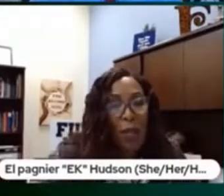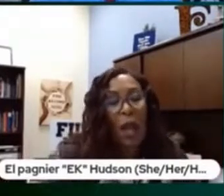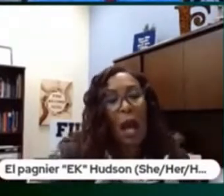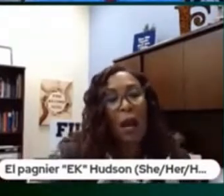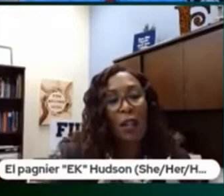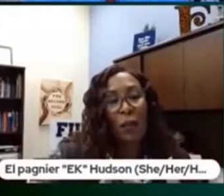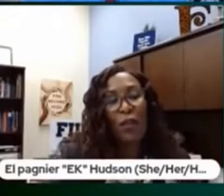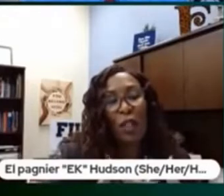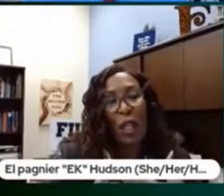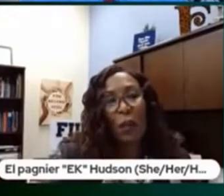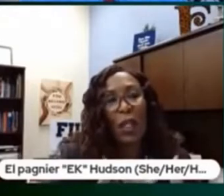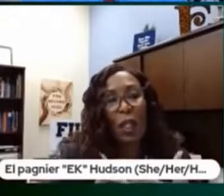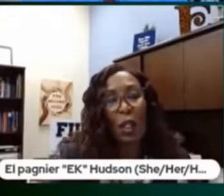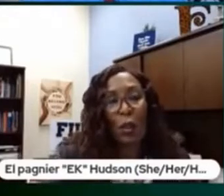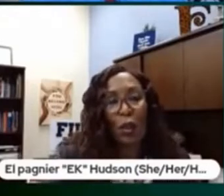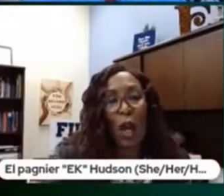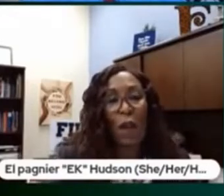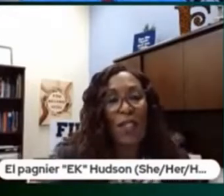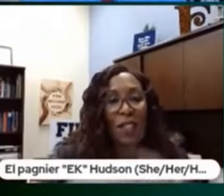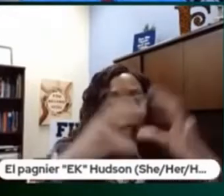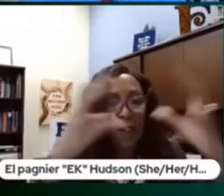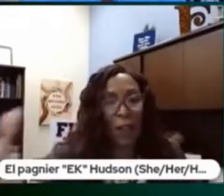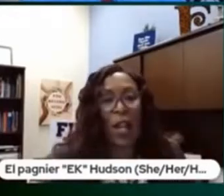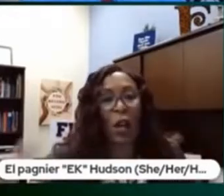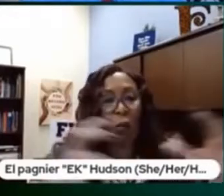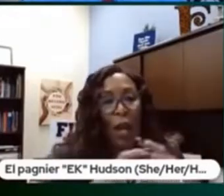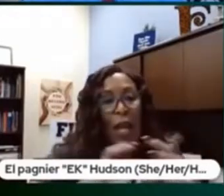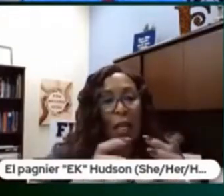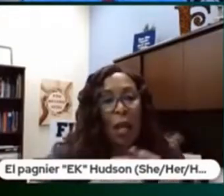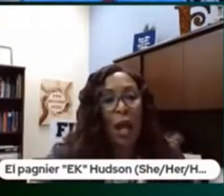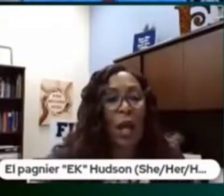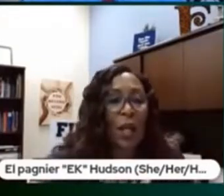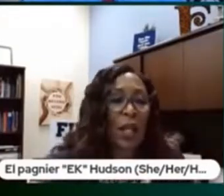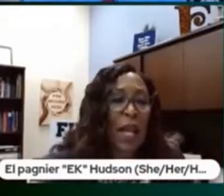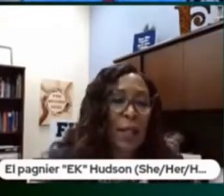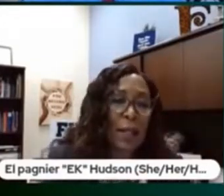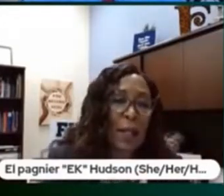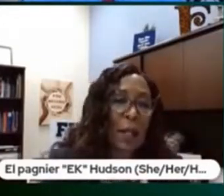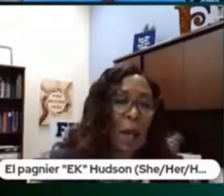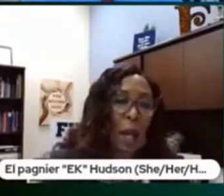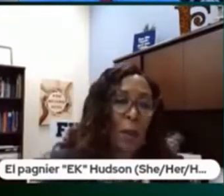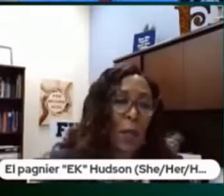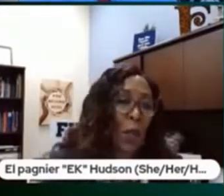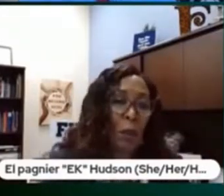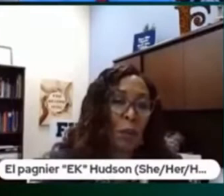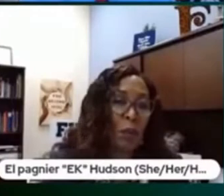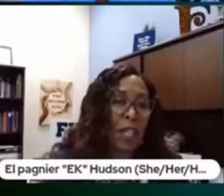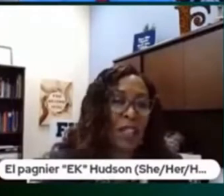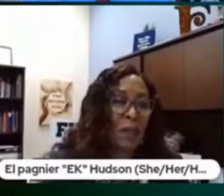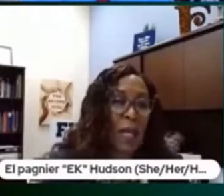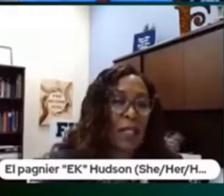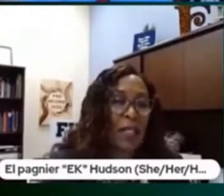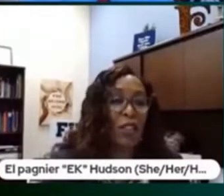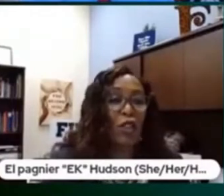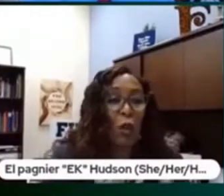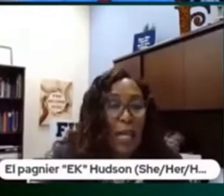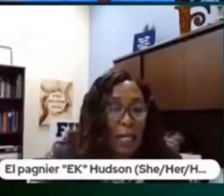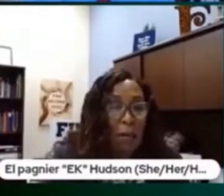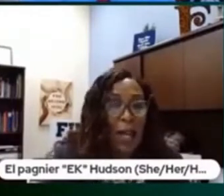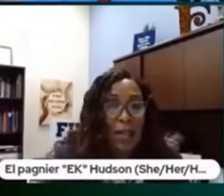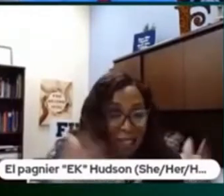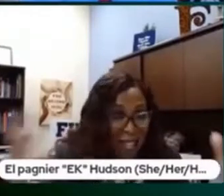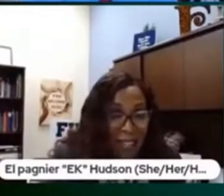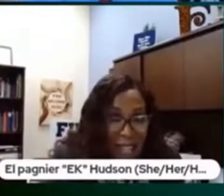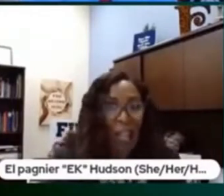with our diversity equity and inclusion offices if they're not already uh connected um you know things as basic as